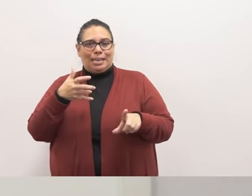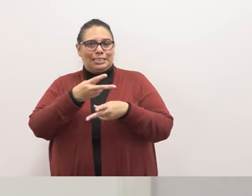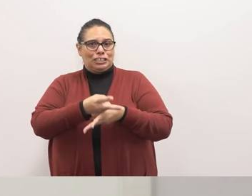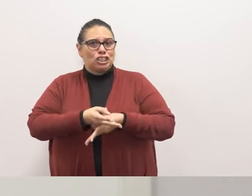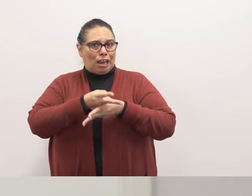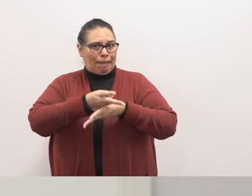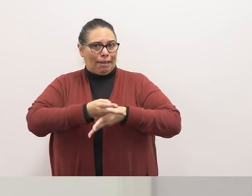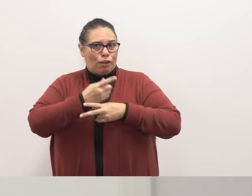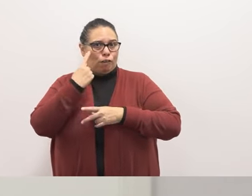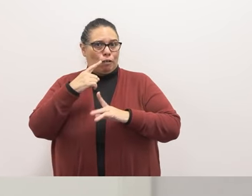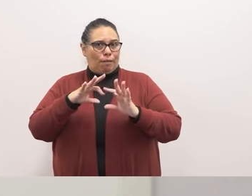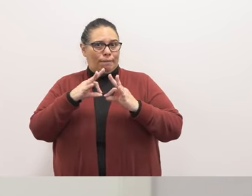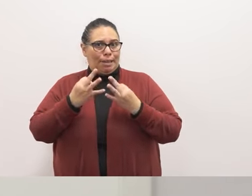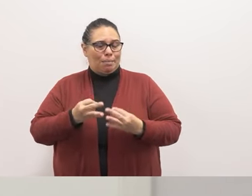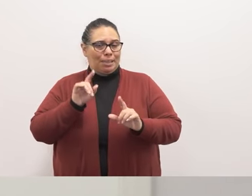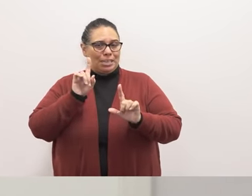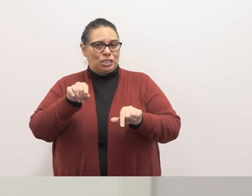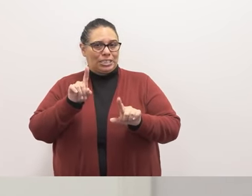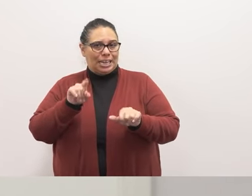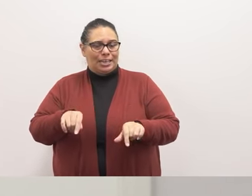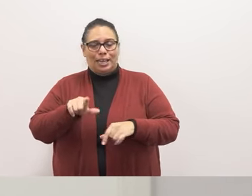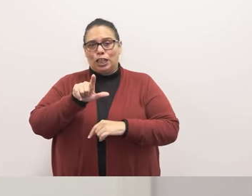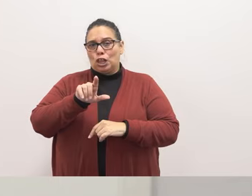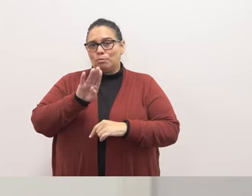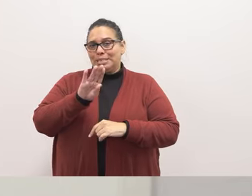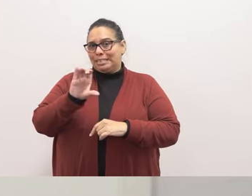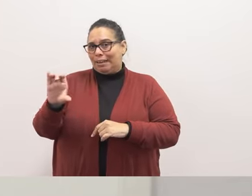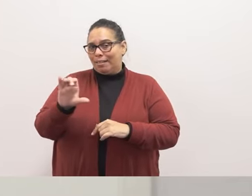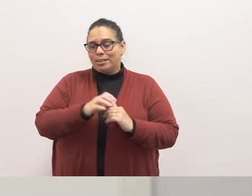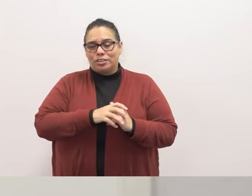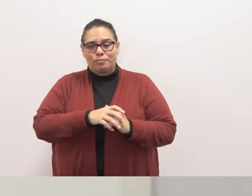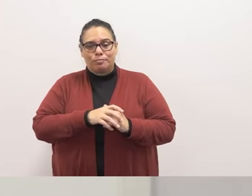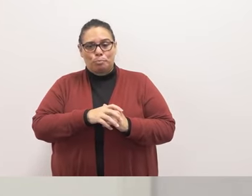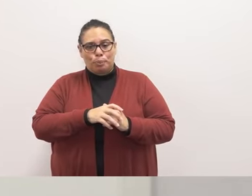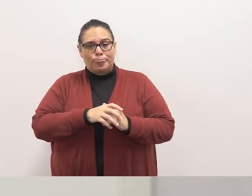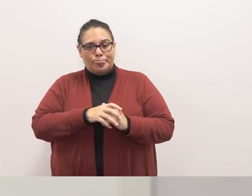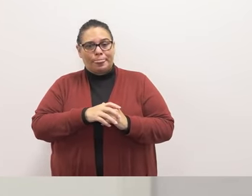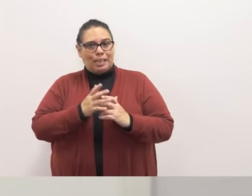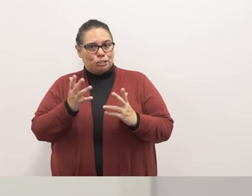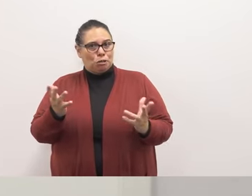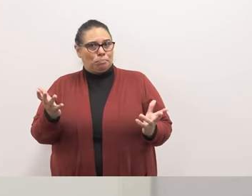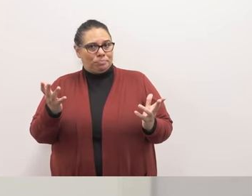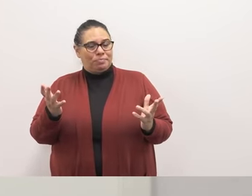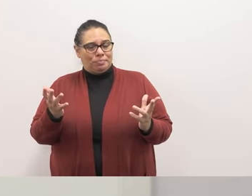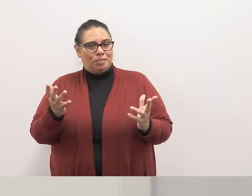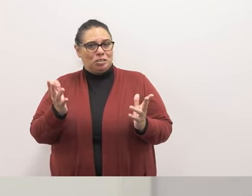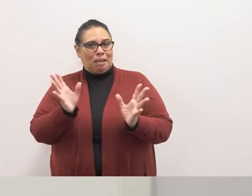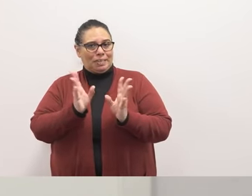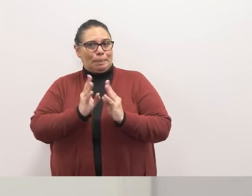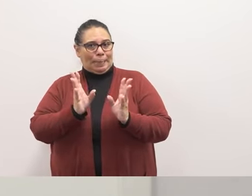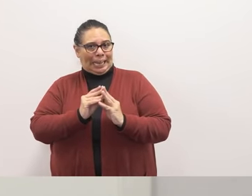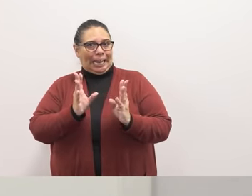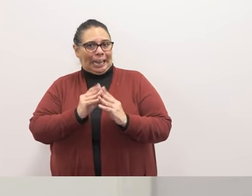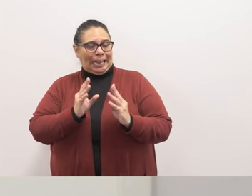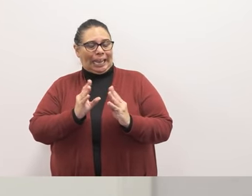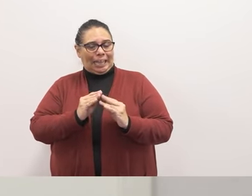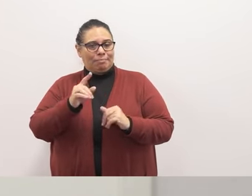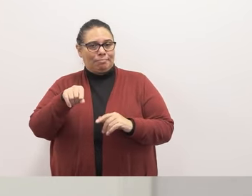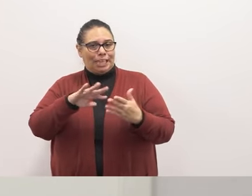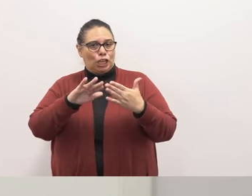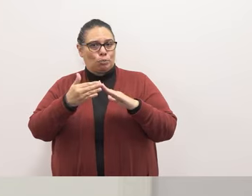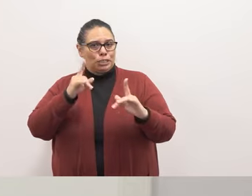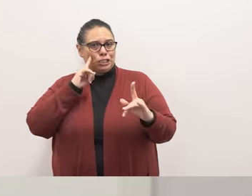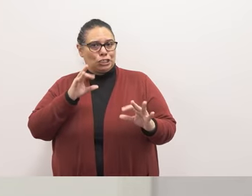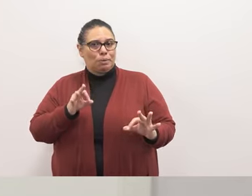for for families who attend long beach city college and so those are coming to you at every meeting as schools and their communities determine